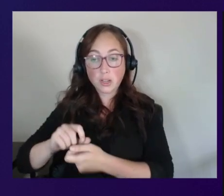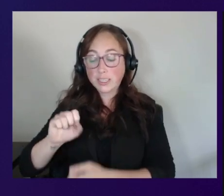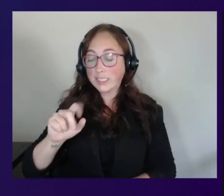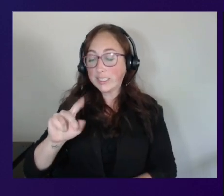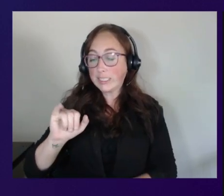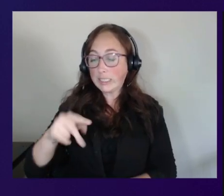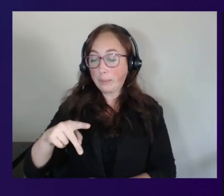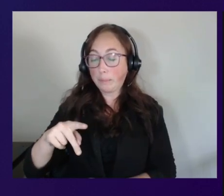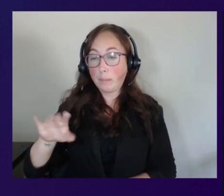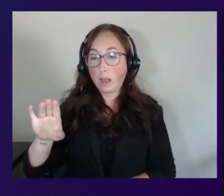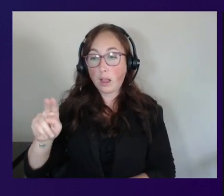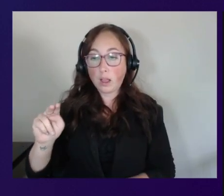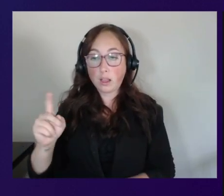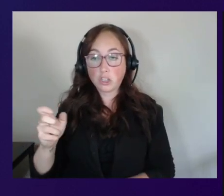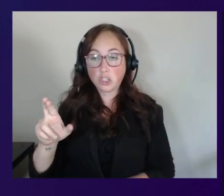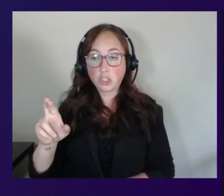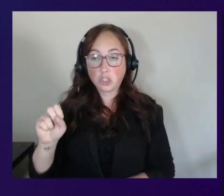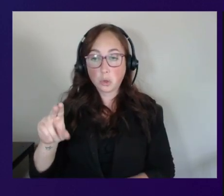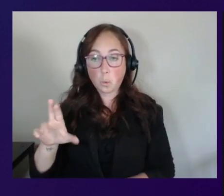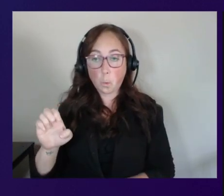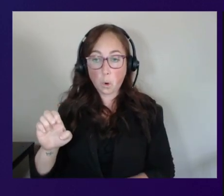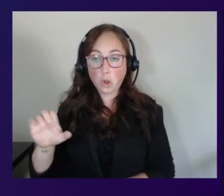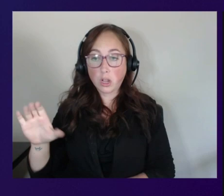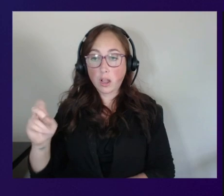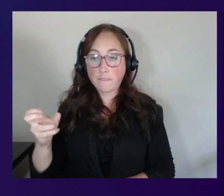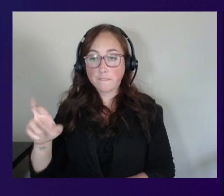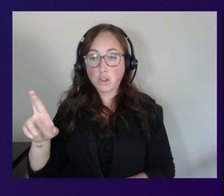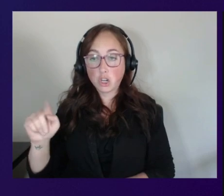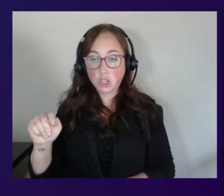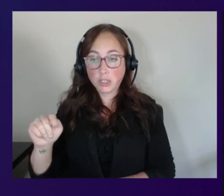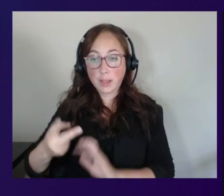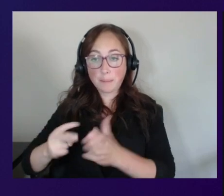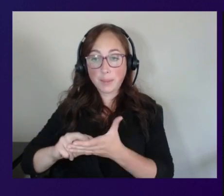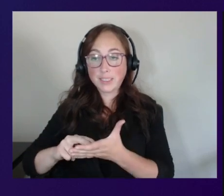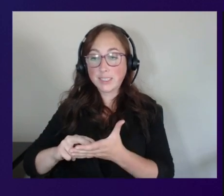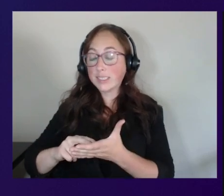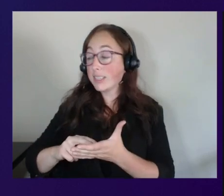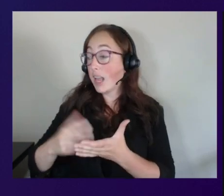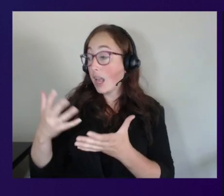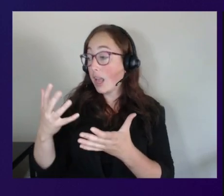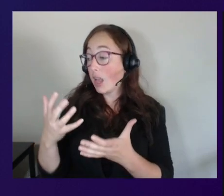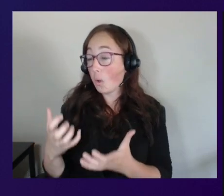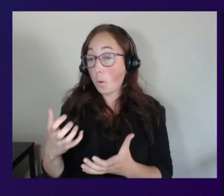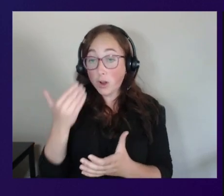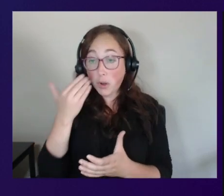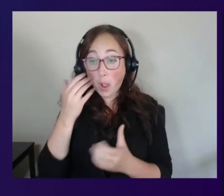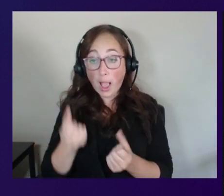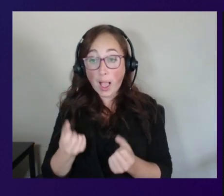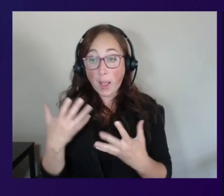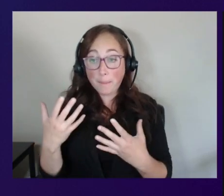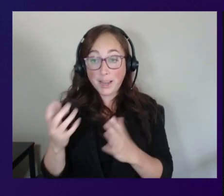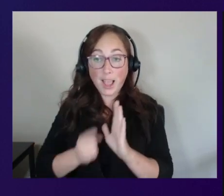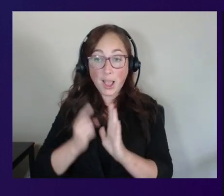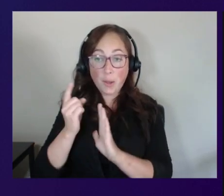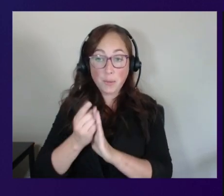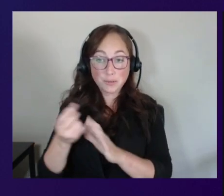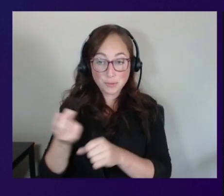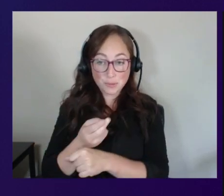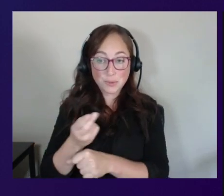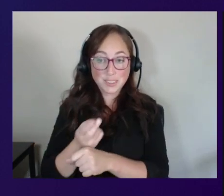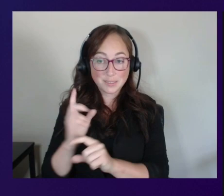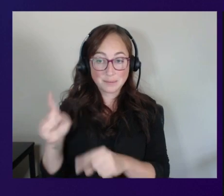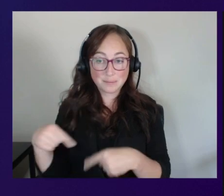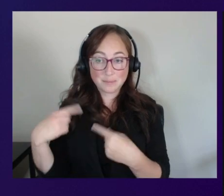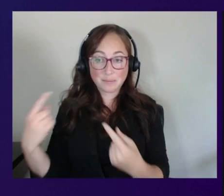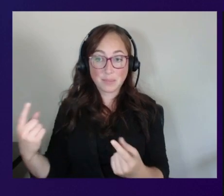hey i still want you to monitor and report to me how many hours this workspace is being utilized but i don't want you to switch or change any of the